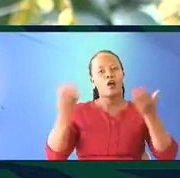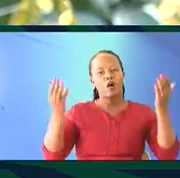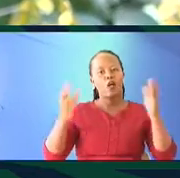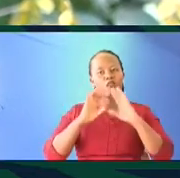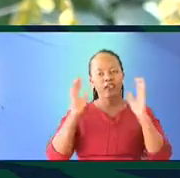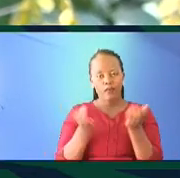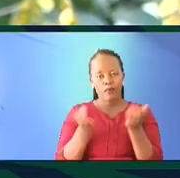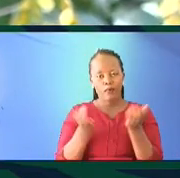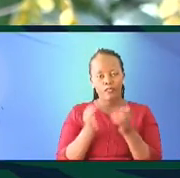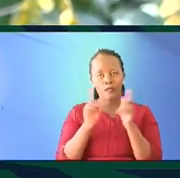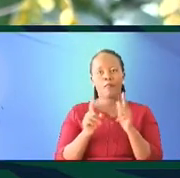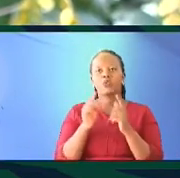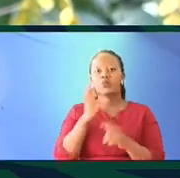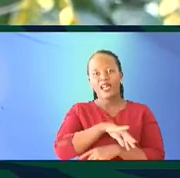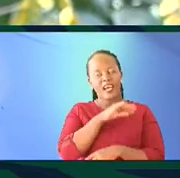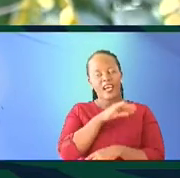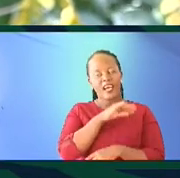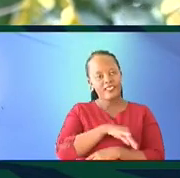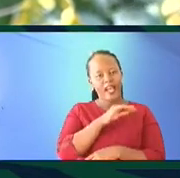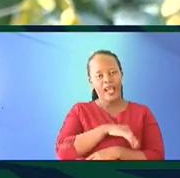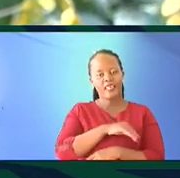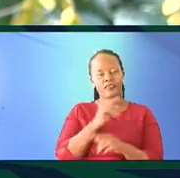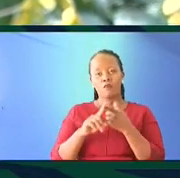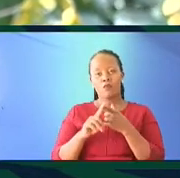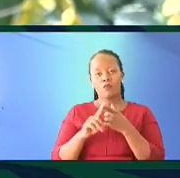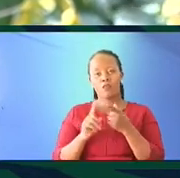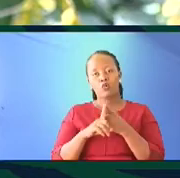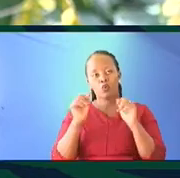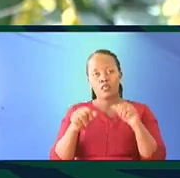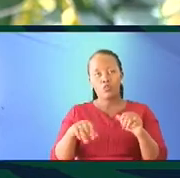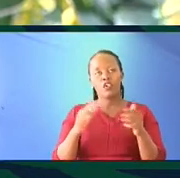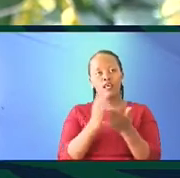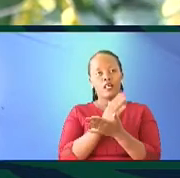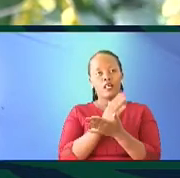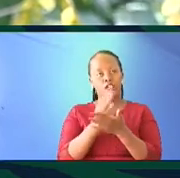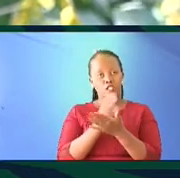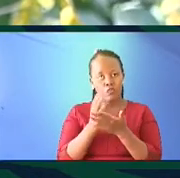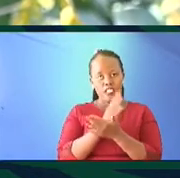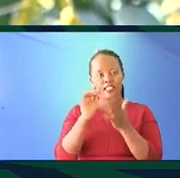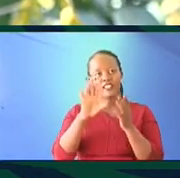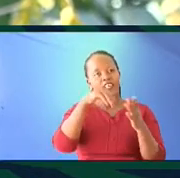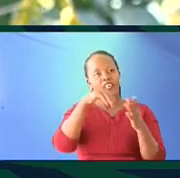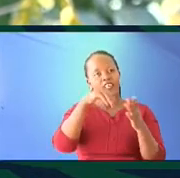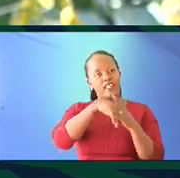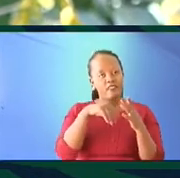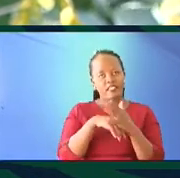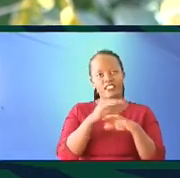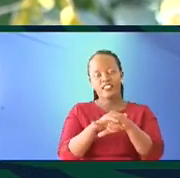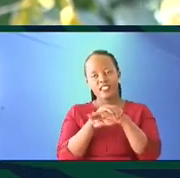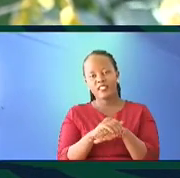They are earning from those solutions. And in order to share, they are investing in English,